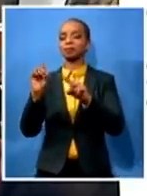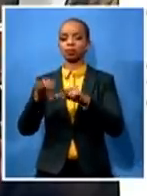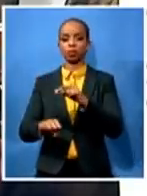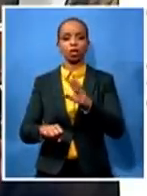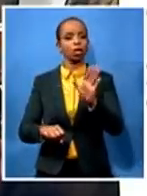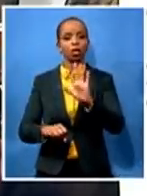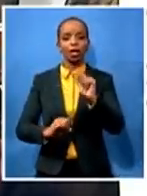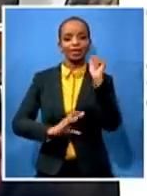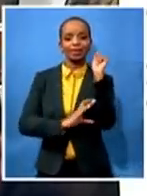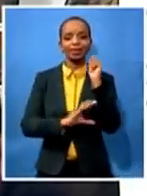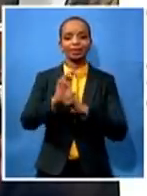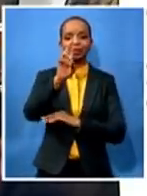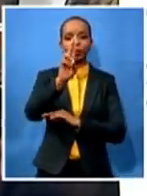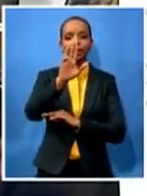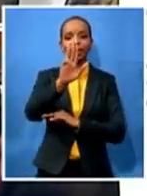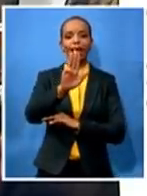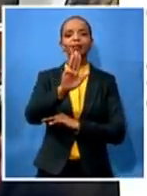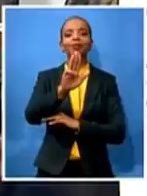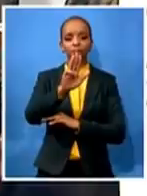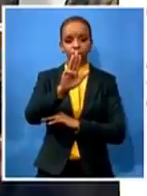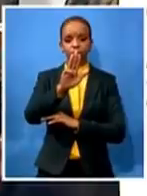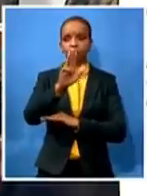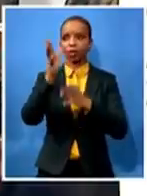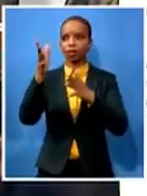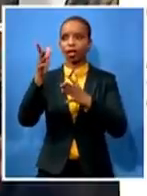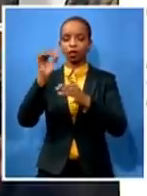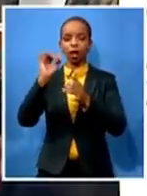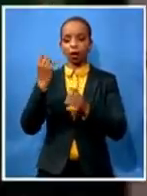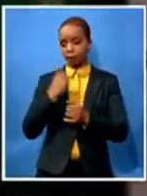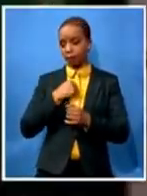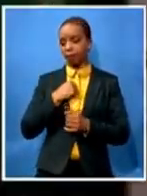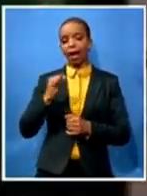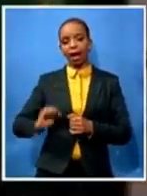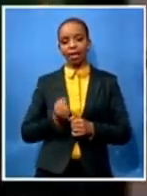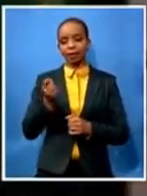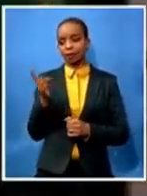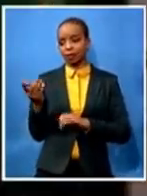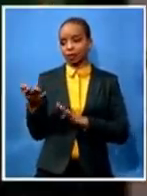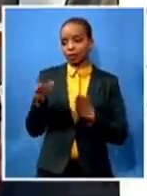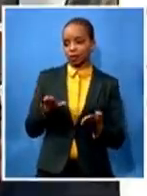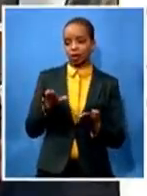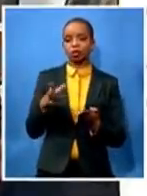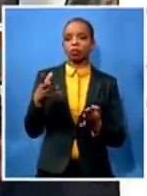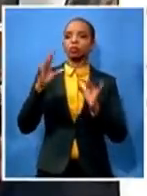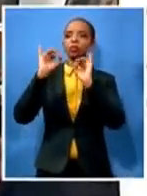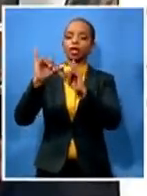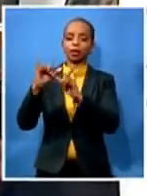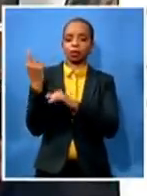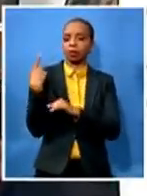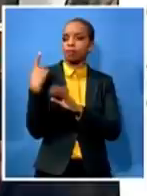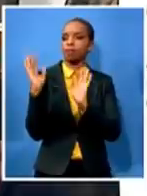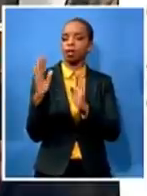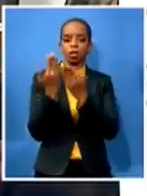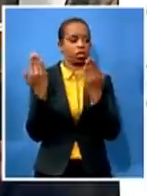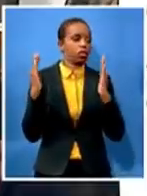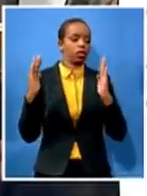kept in isolation together with my late husband search mokonyan at the time when i was even the premier chair never